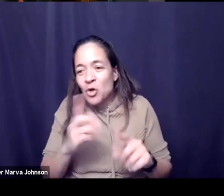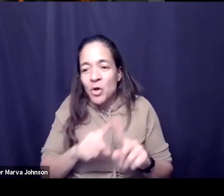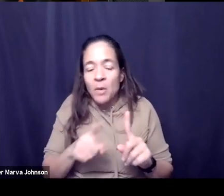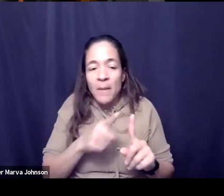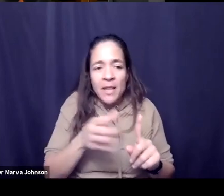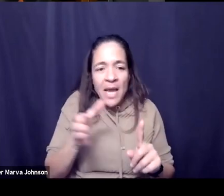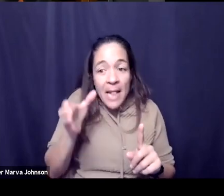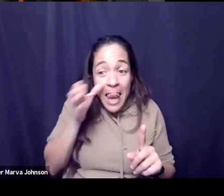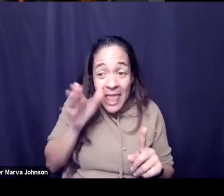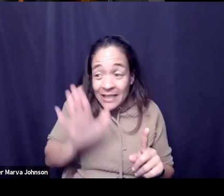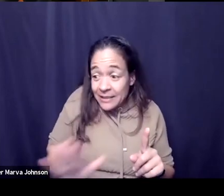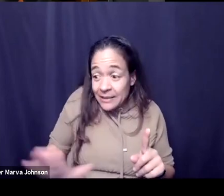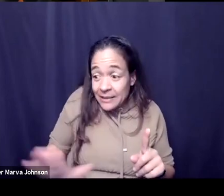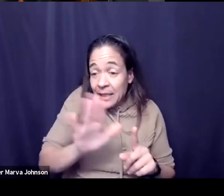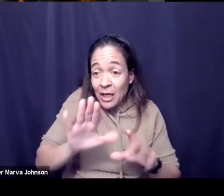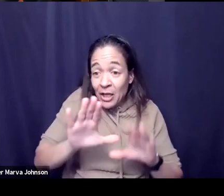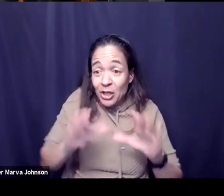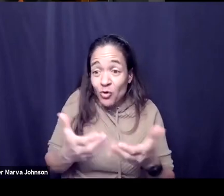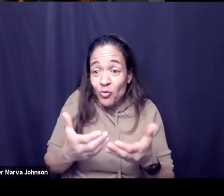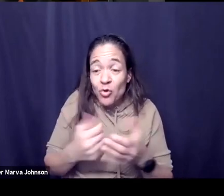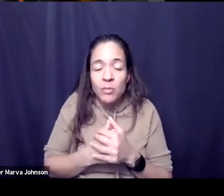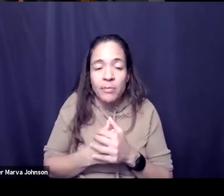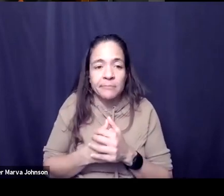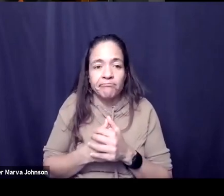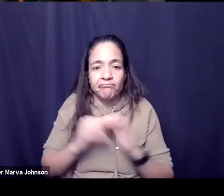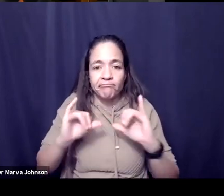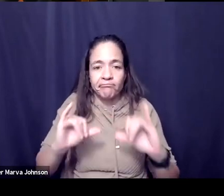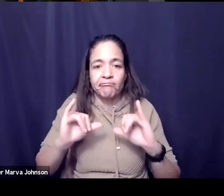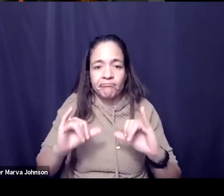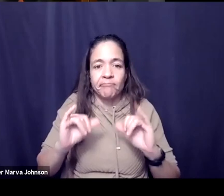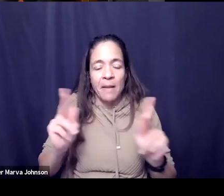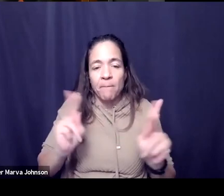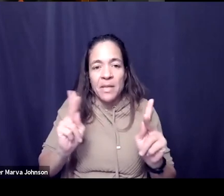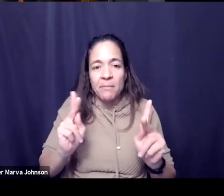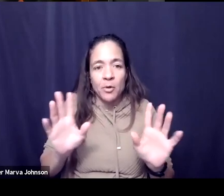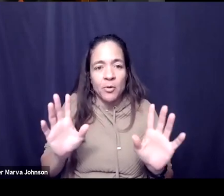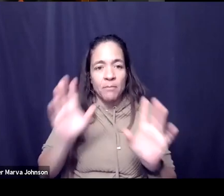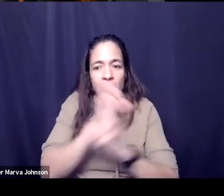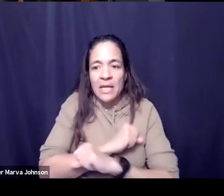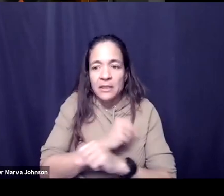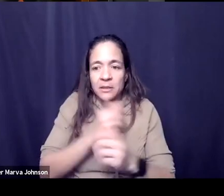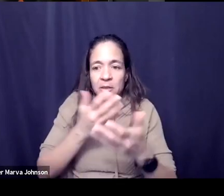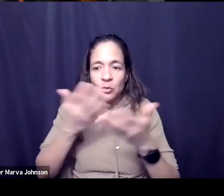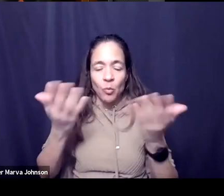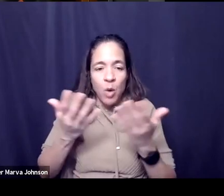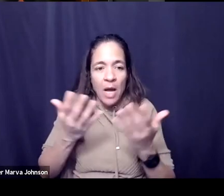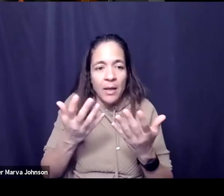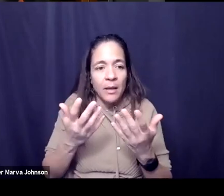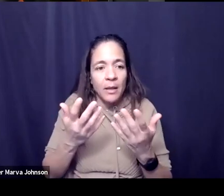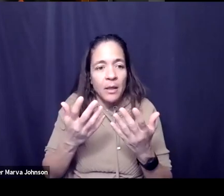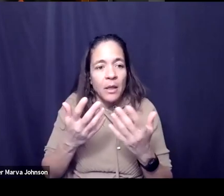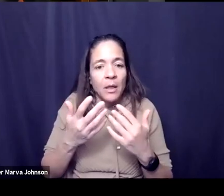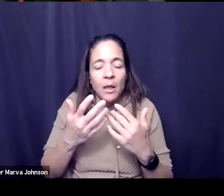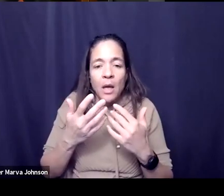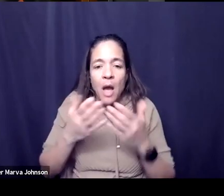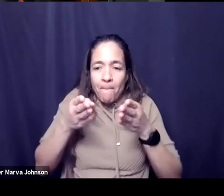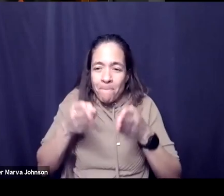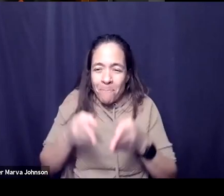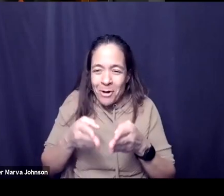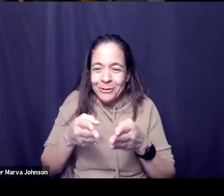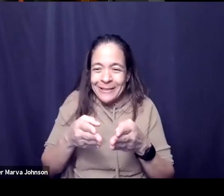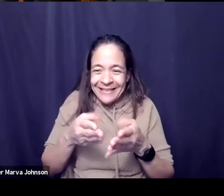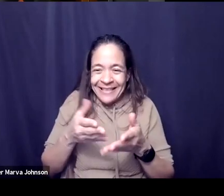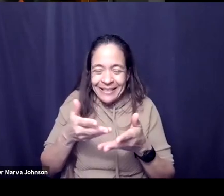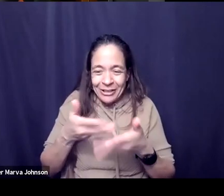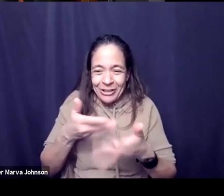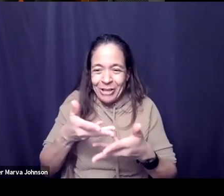their group um they realized that what people were missing was a person to talk to kind of on this level you know to talk to on this level